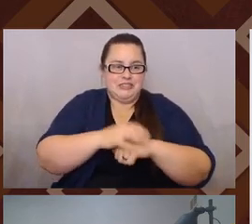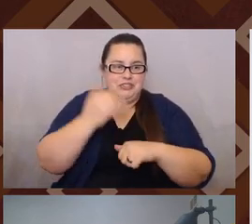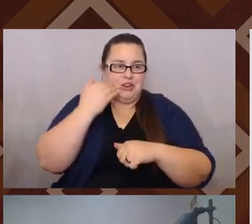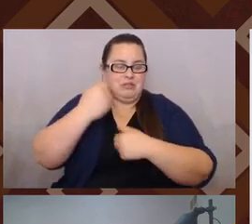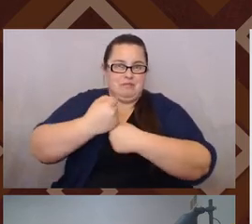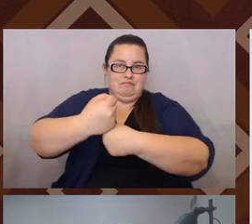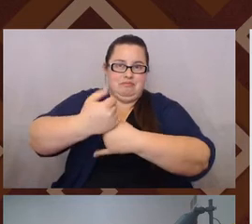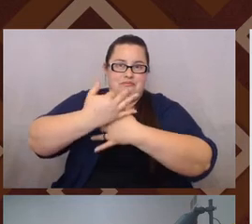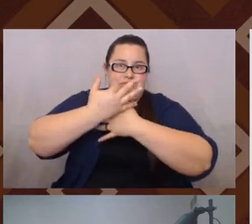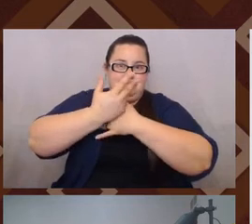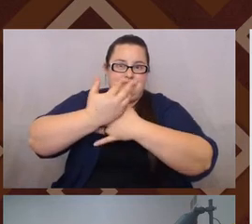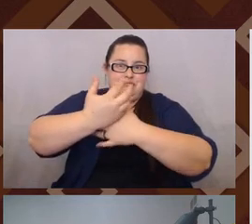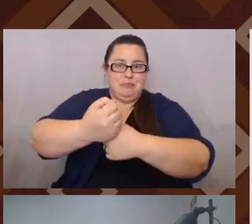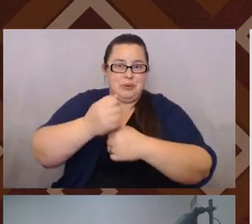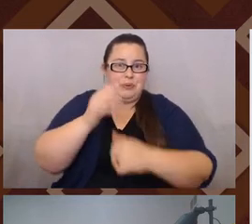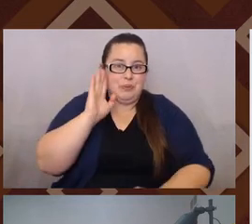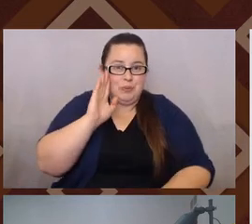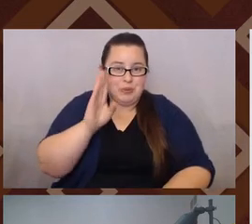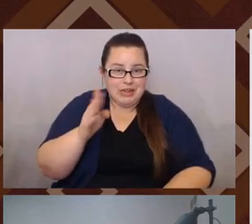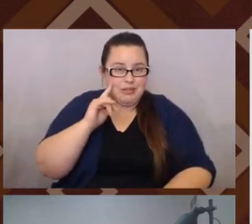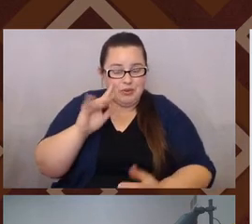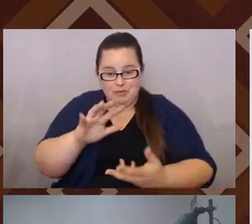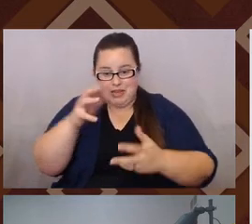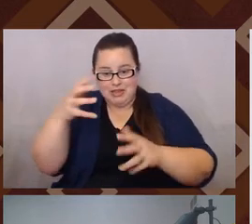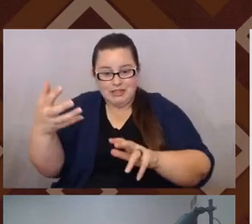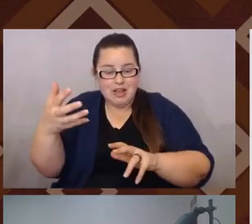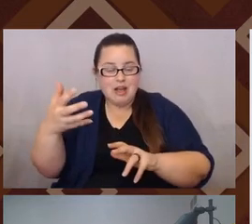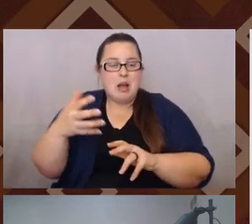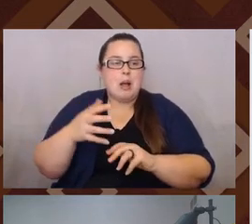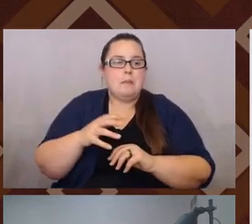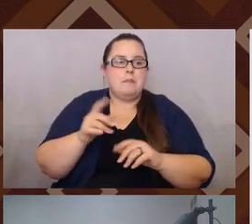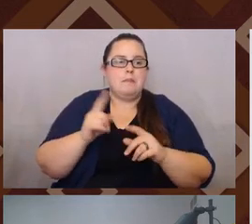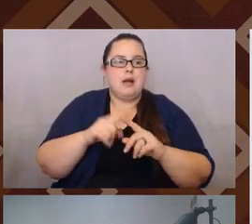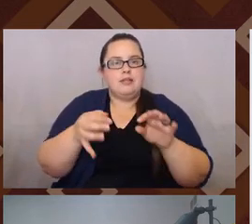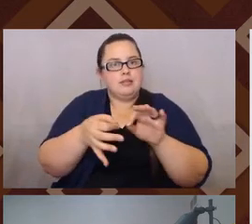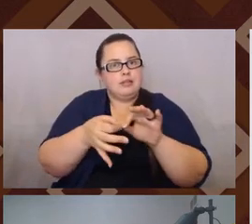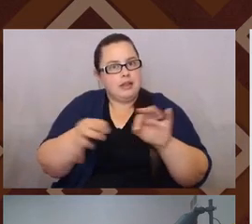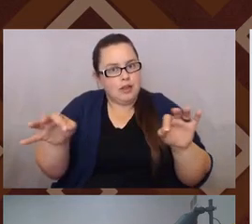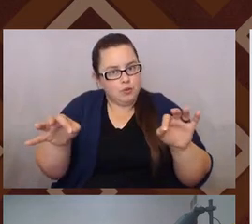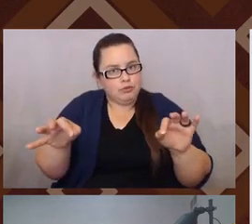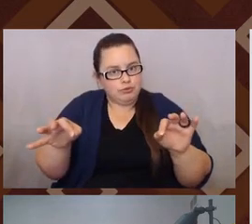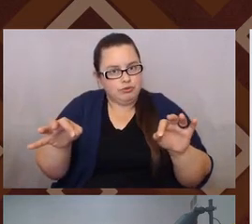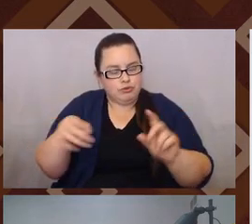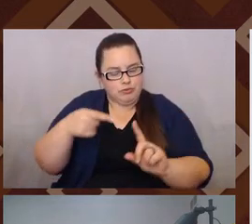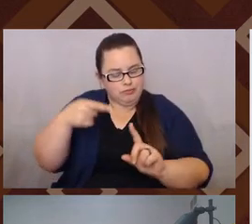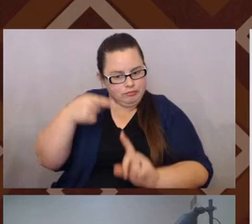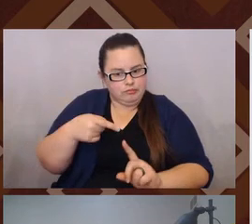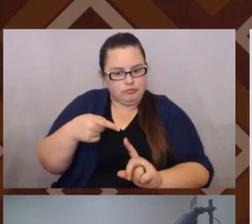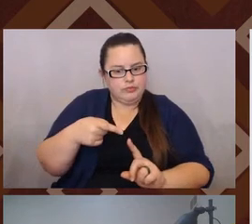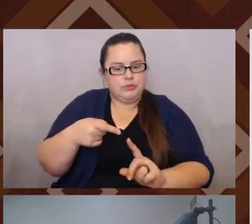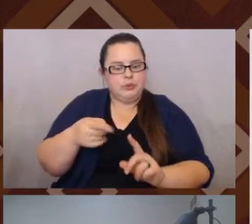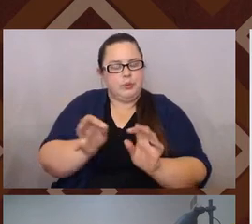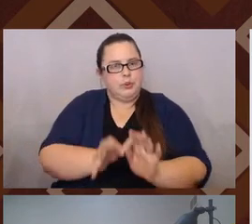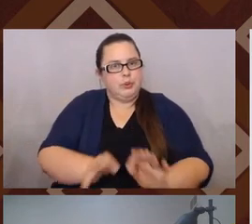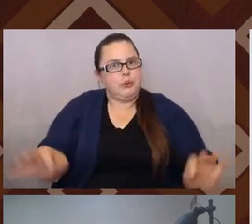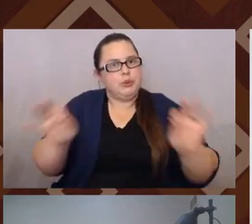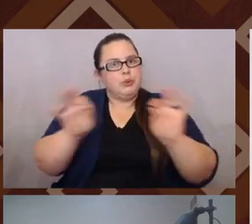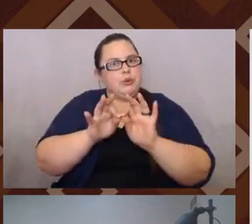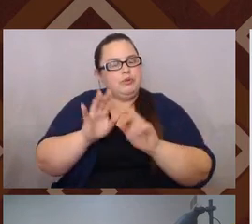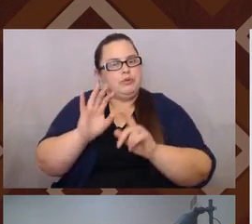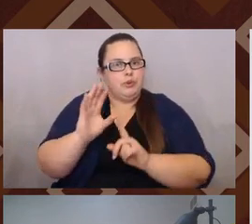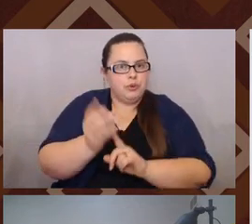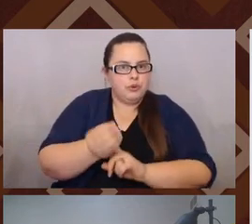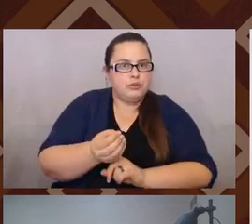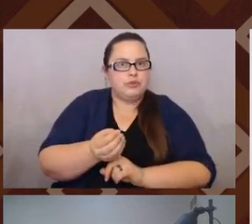like totally torn apart for messing this up. Right. But language is a central element of culture, ethnicity,